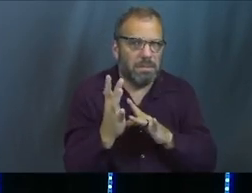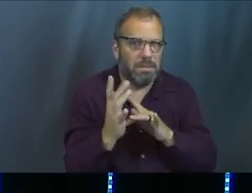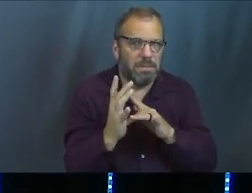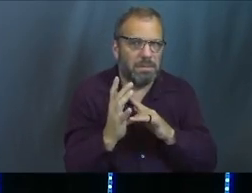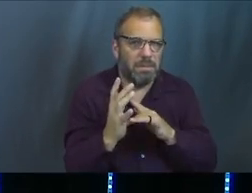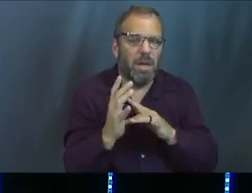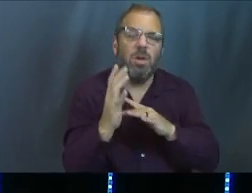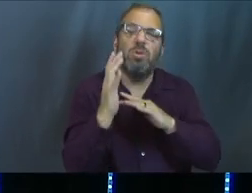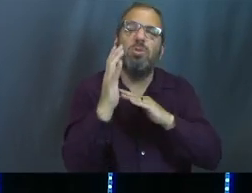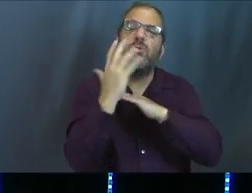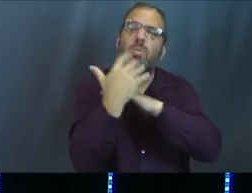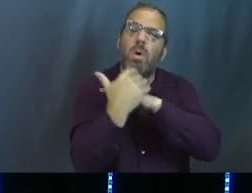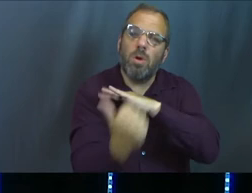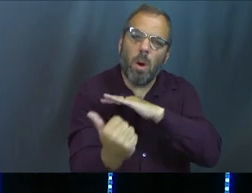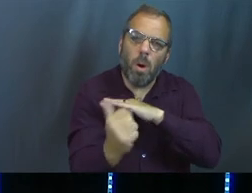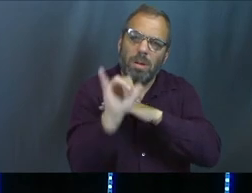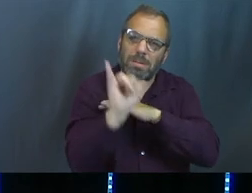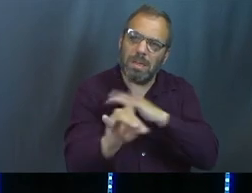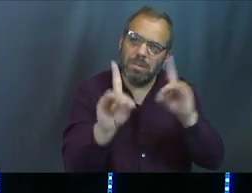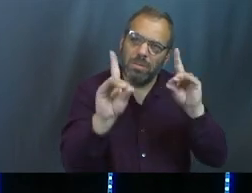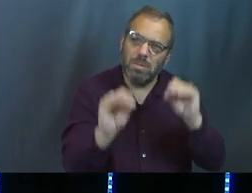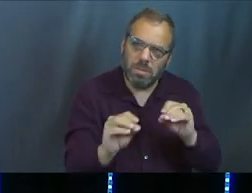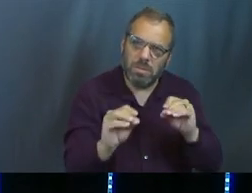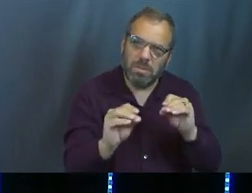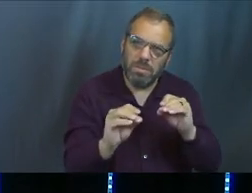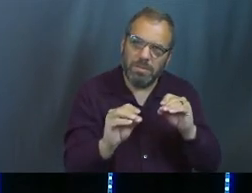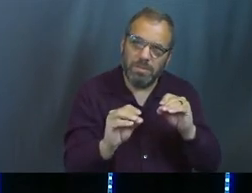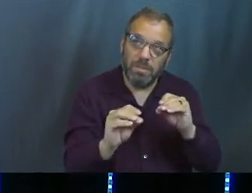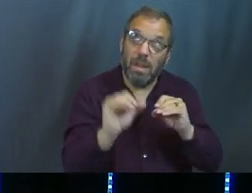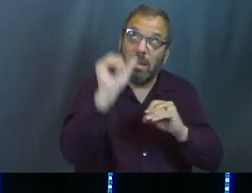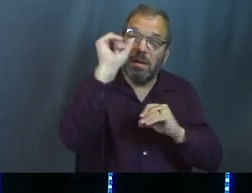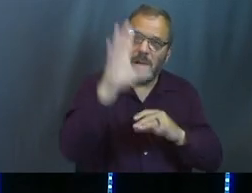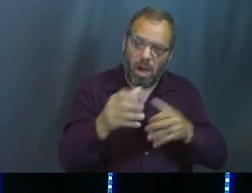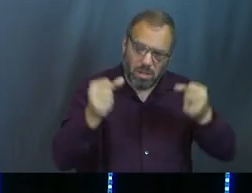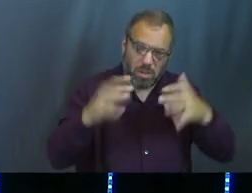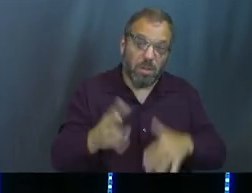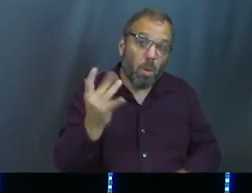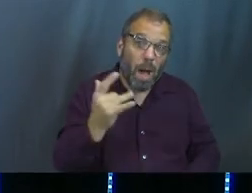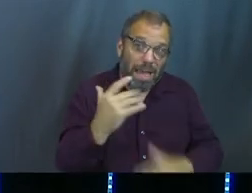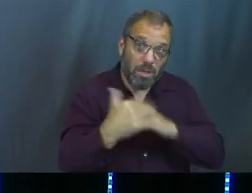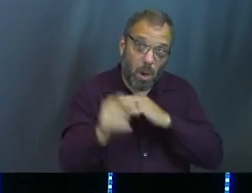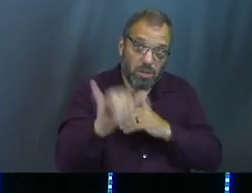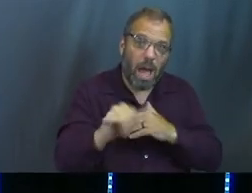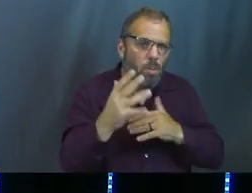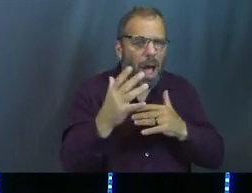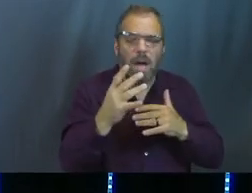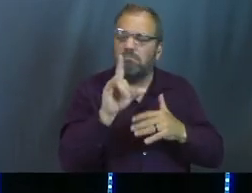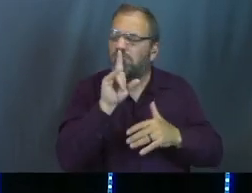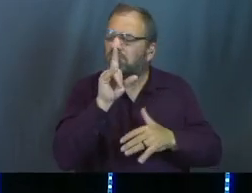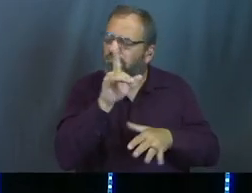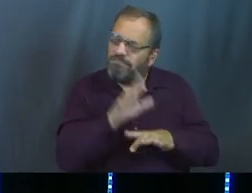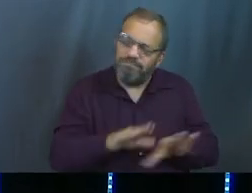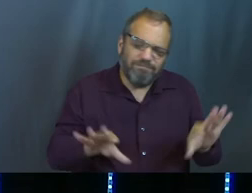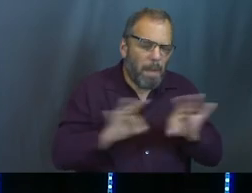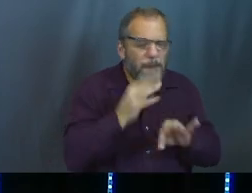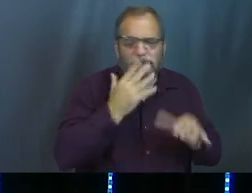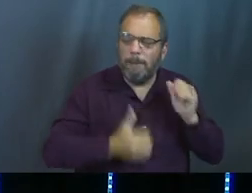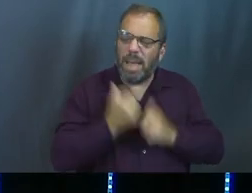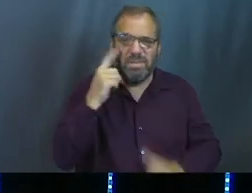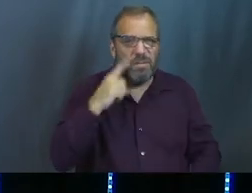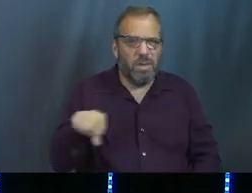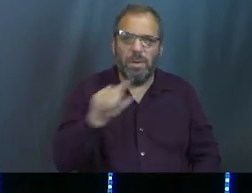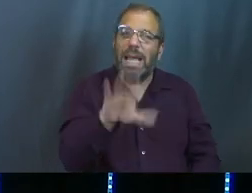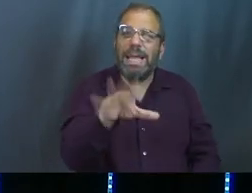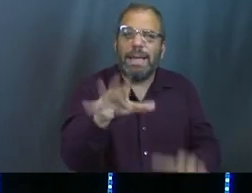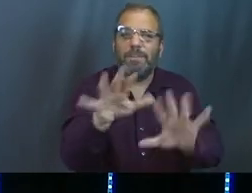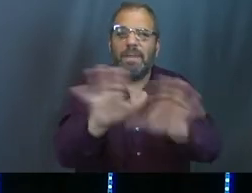It's what we're called to do. And God calls us to that because it's absolutely what is best for us.